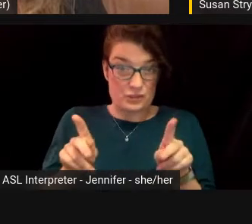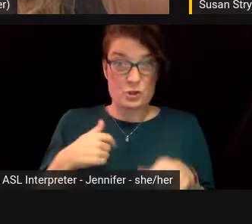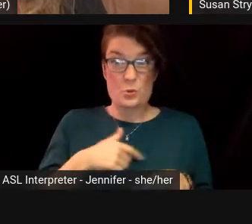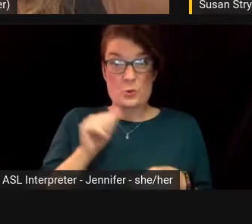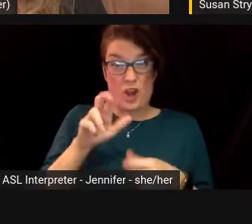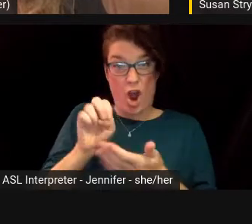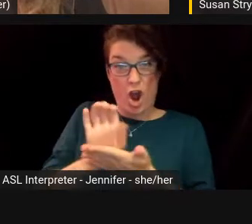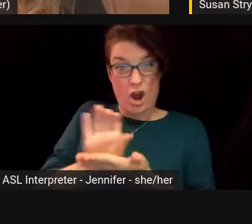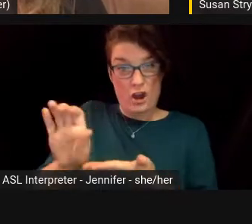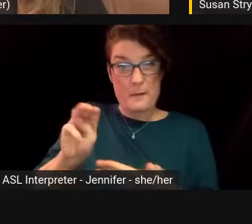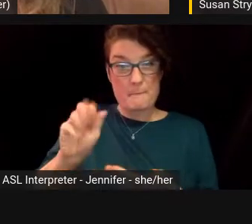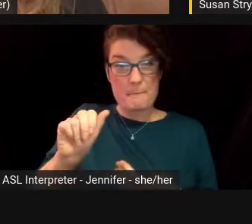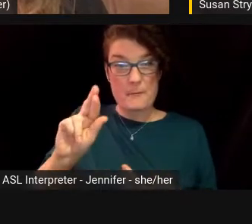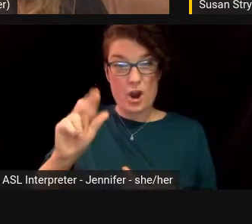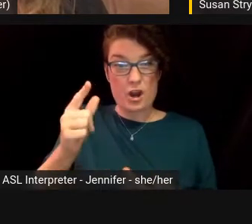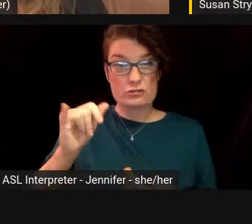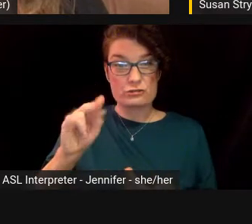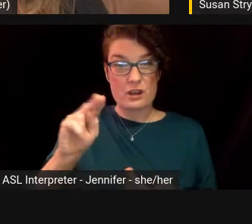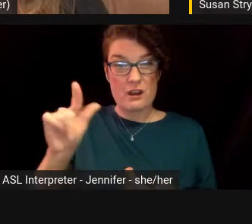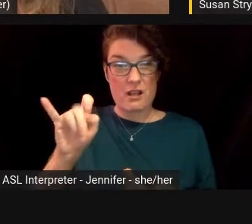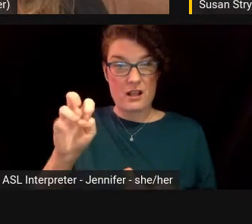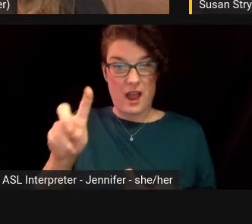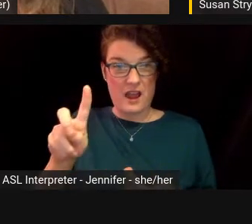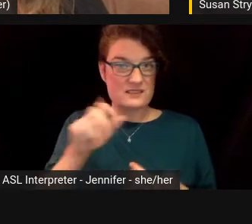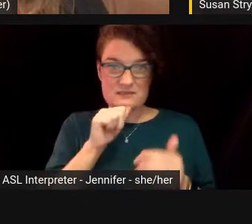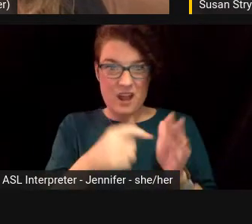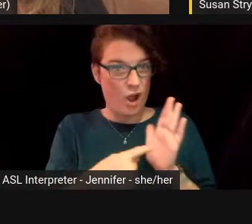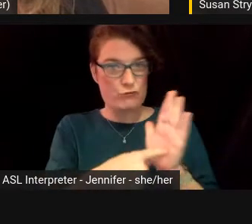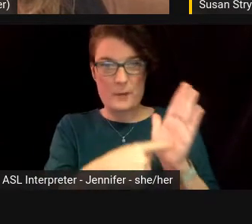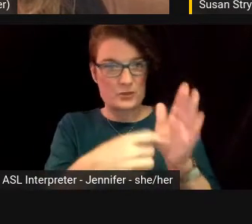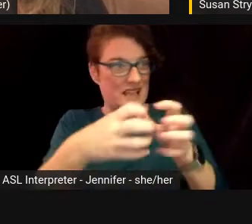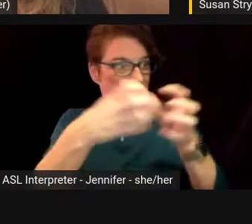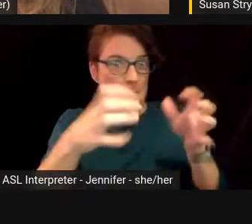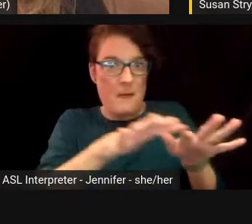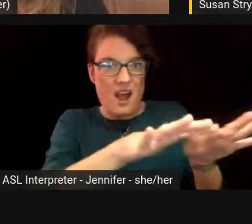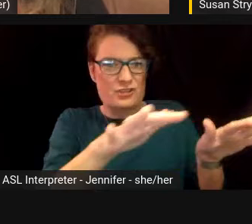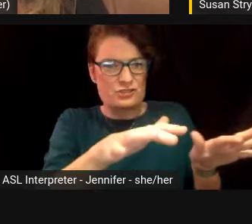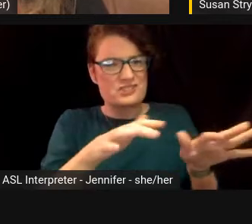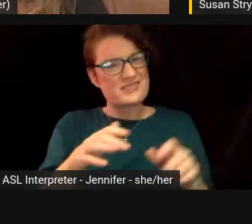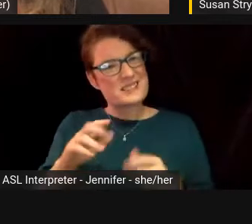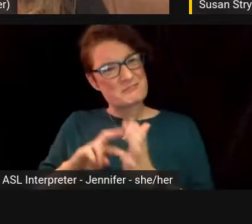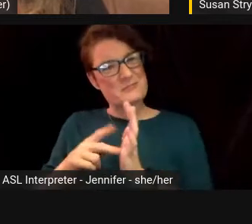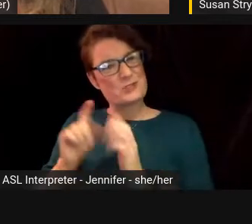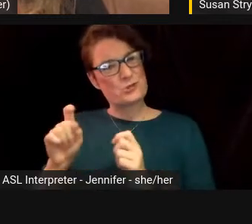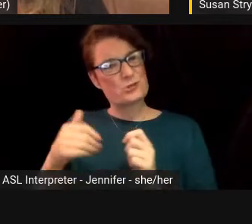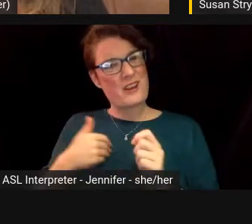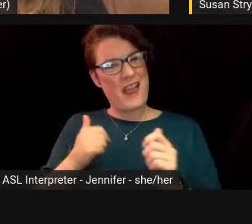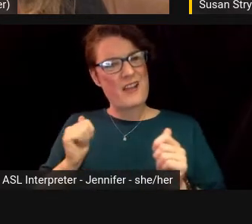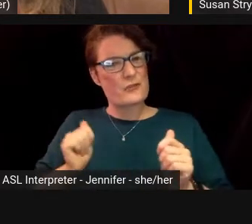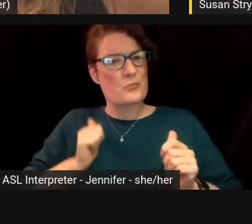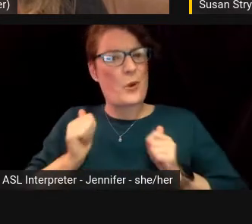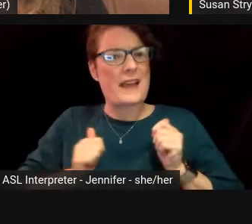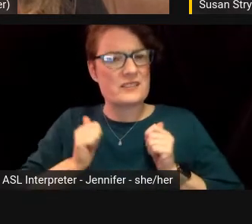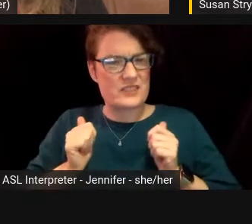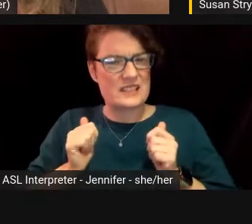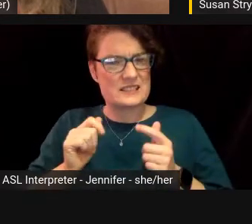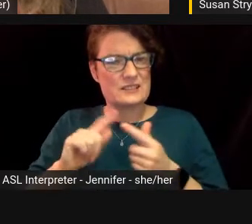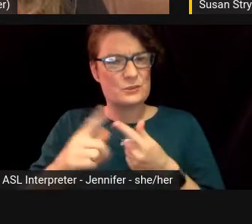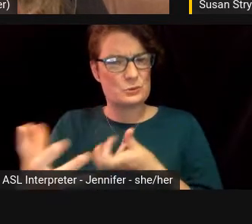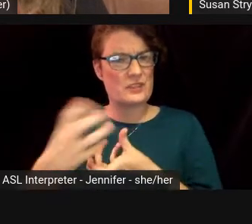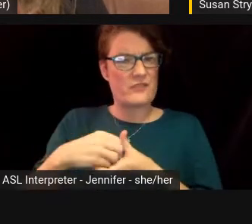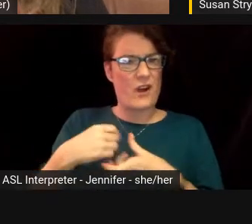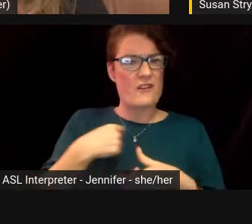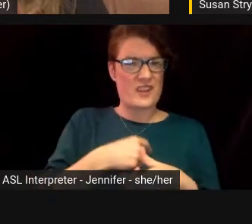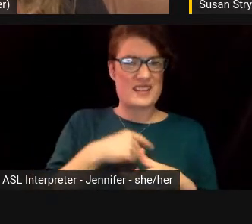vastly represented, that we should be, there should be a co-activeness and involving us in telling our